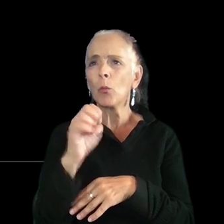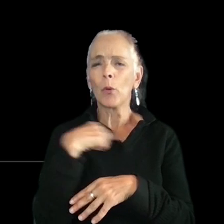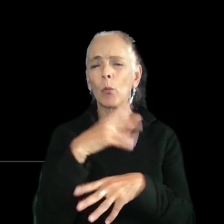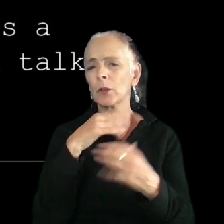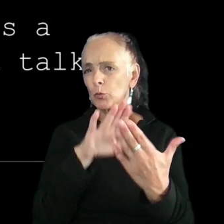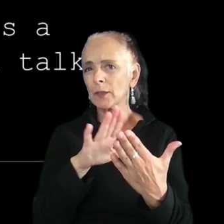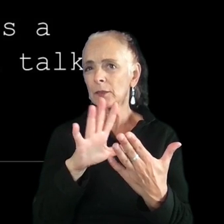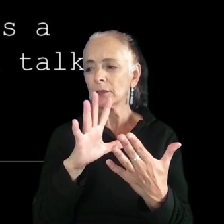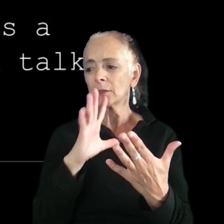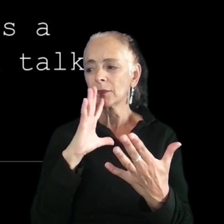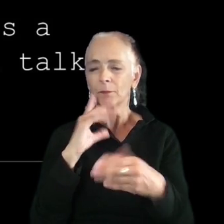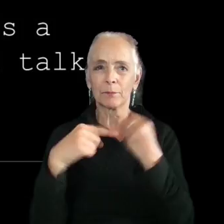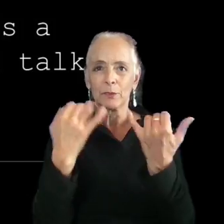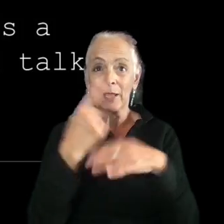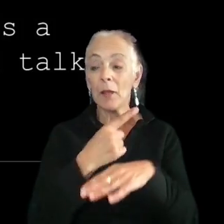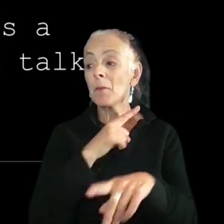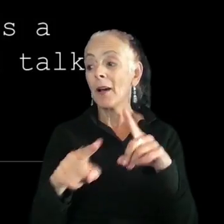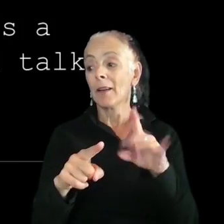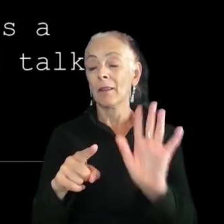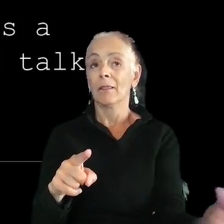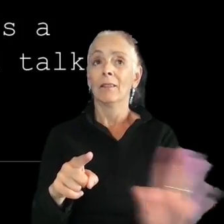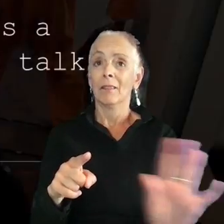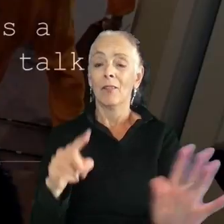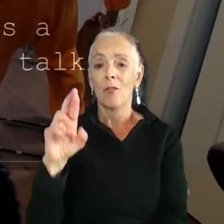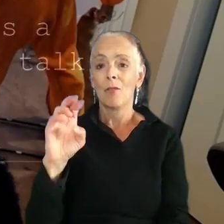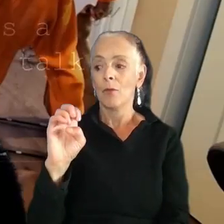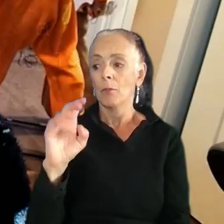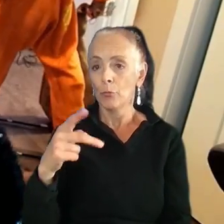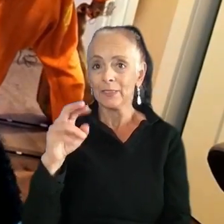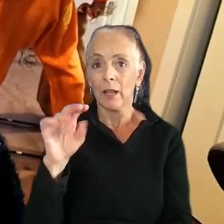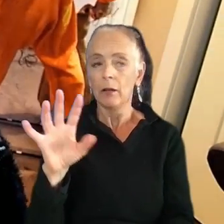but, you know, don't even get me started on the representation-